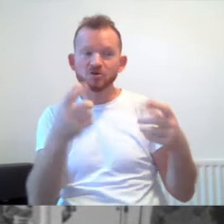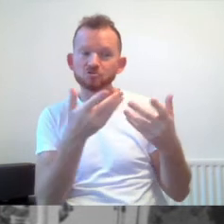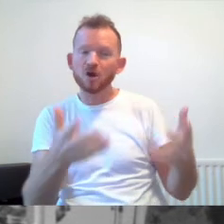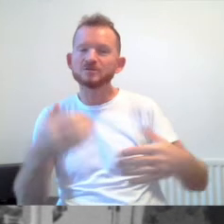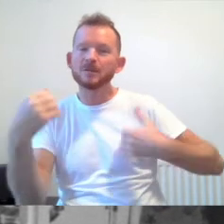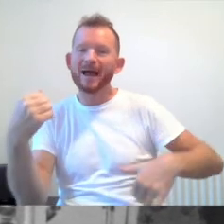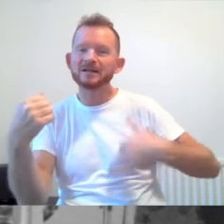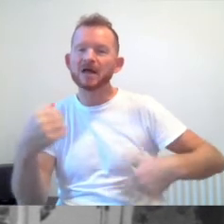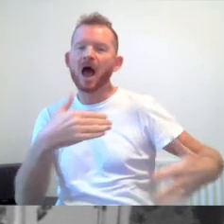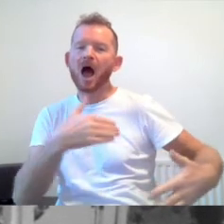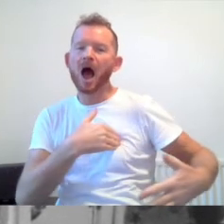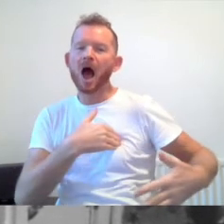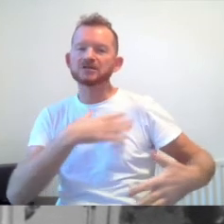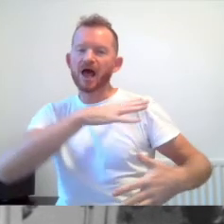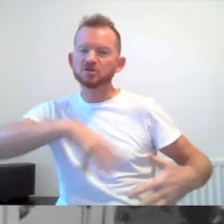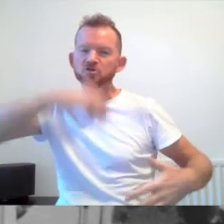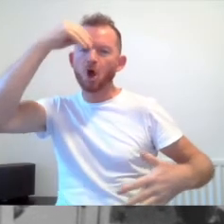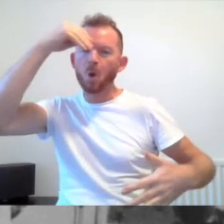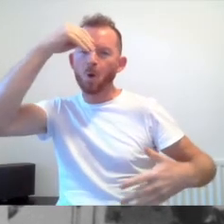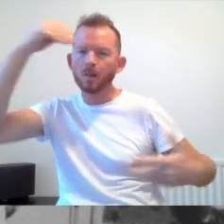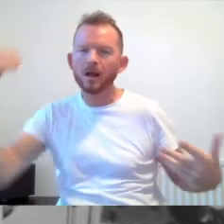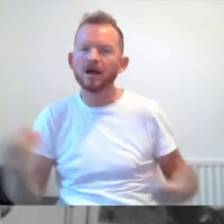Soul performing at an independence festival.